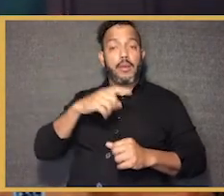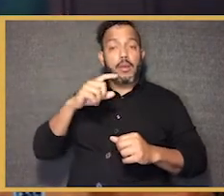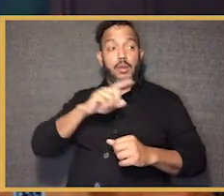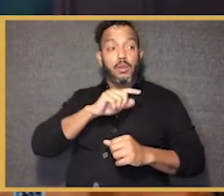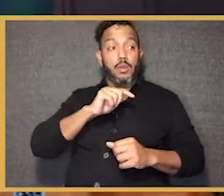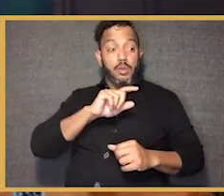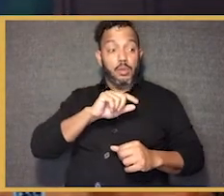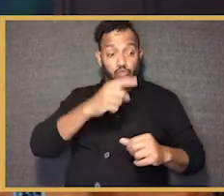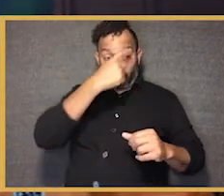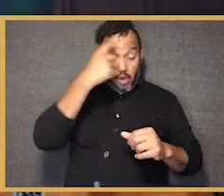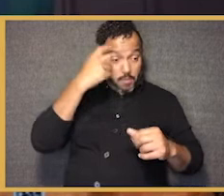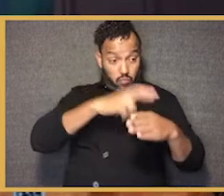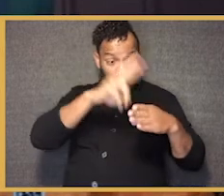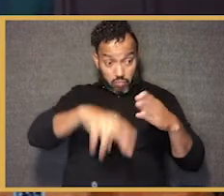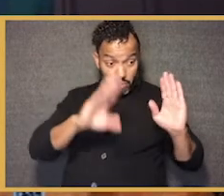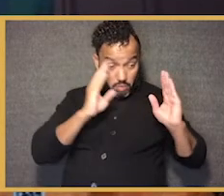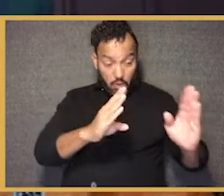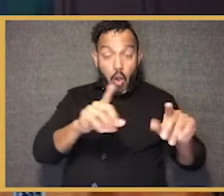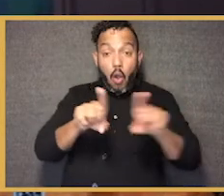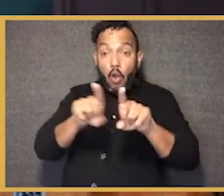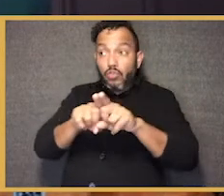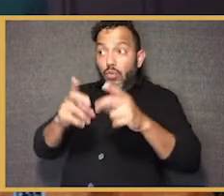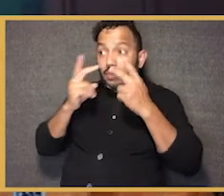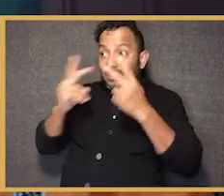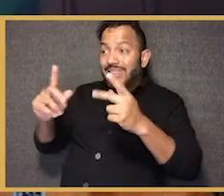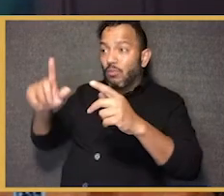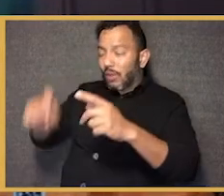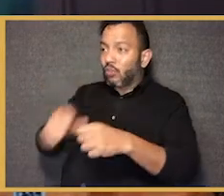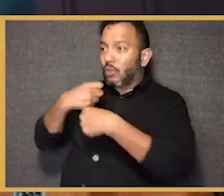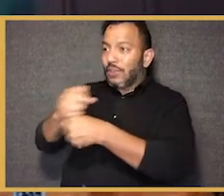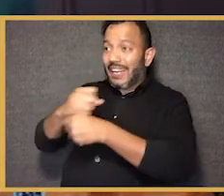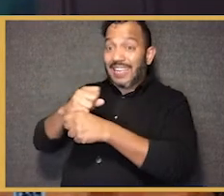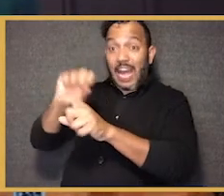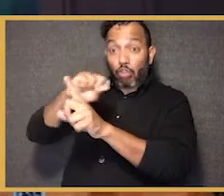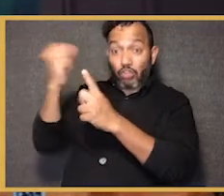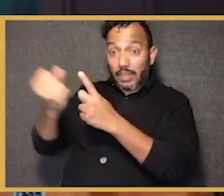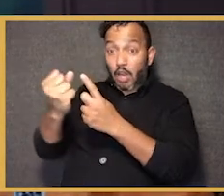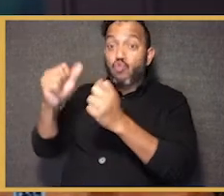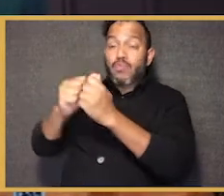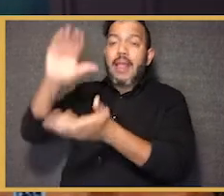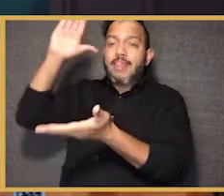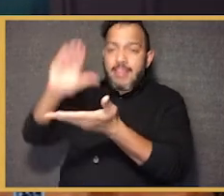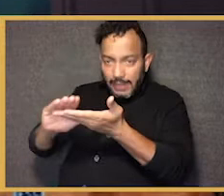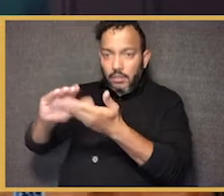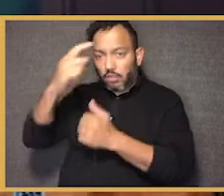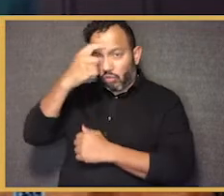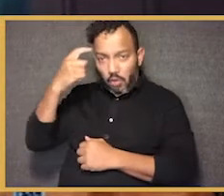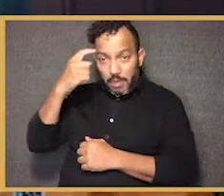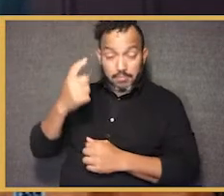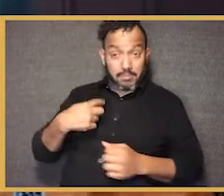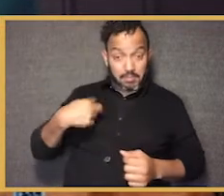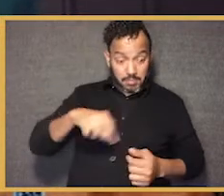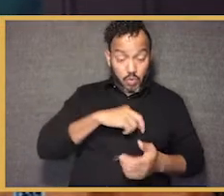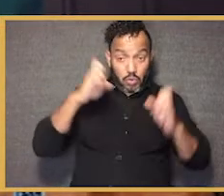we not only need to address the consequences of trauma, we need to build a society with less trauma, right? So educators have